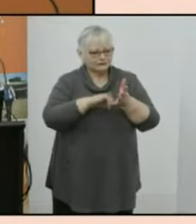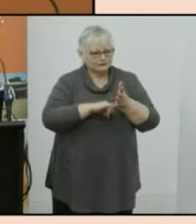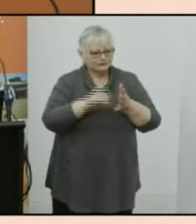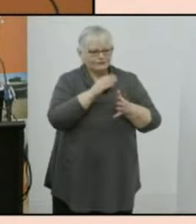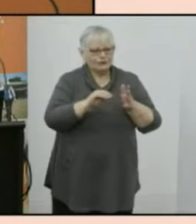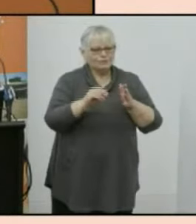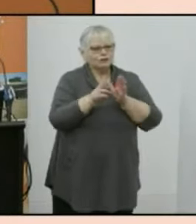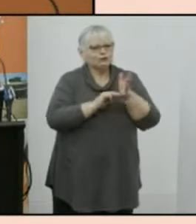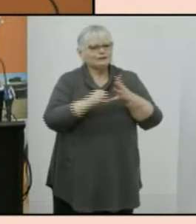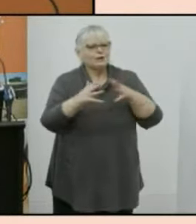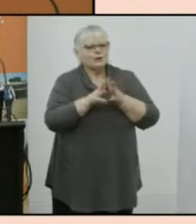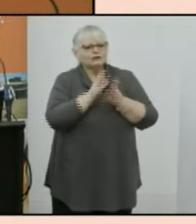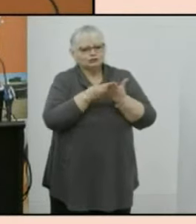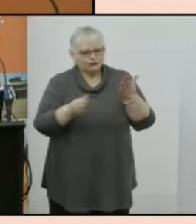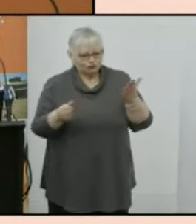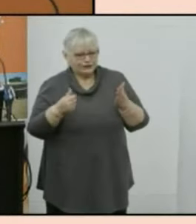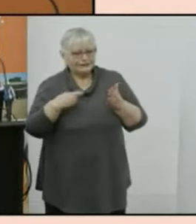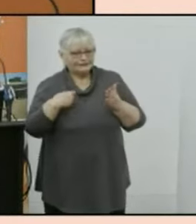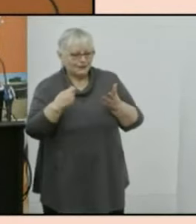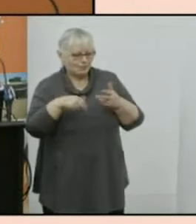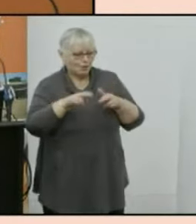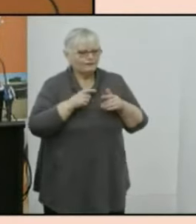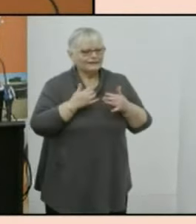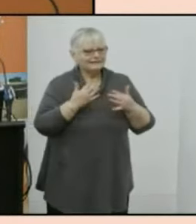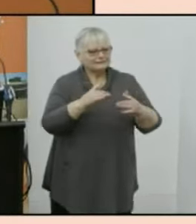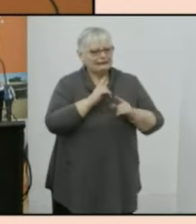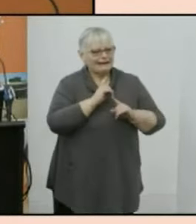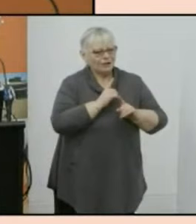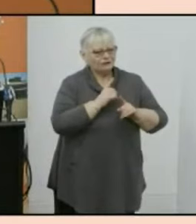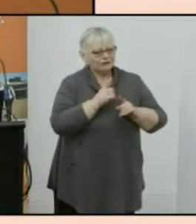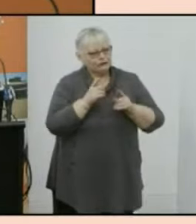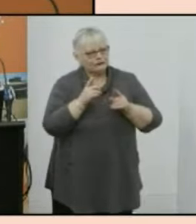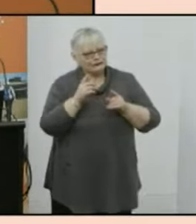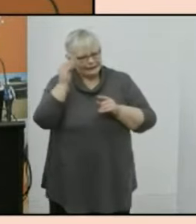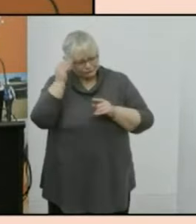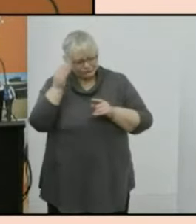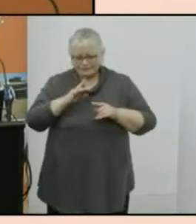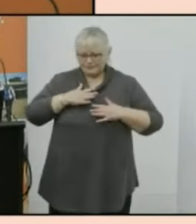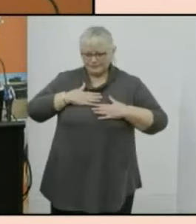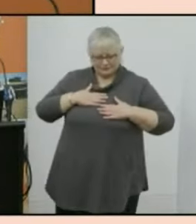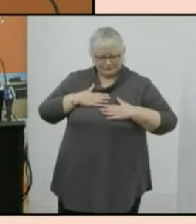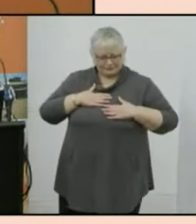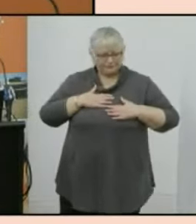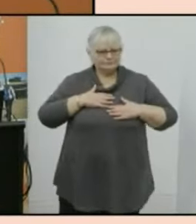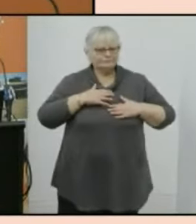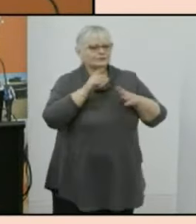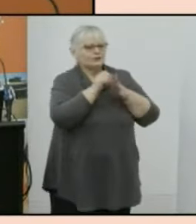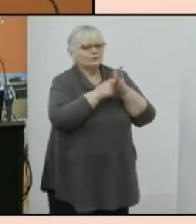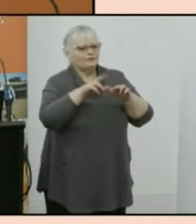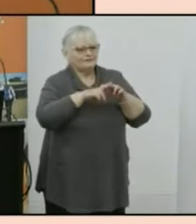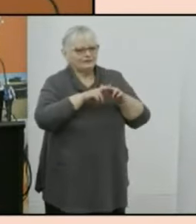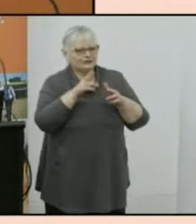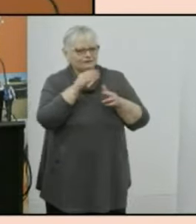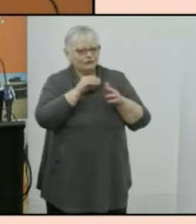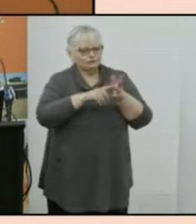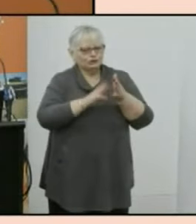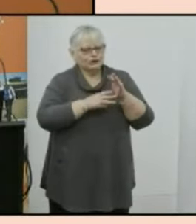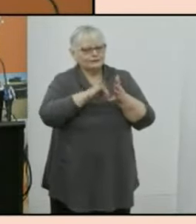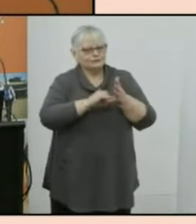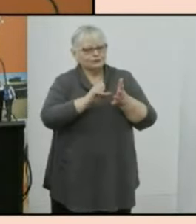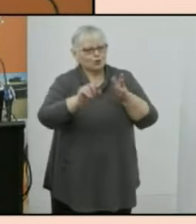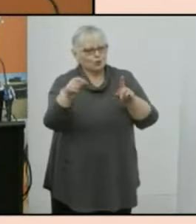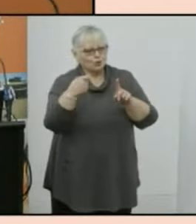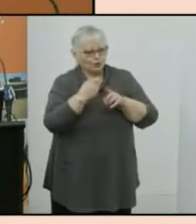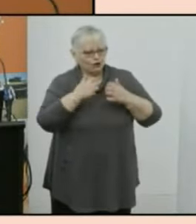wales treasury and member of the australian statistics advisory council and myself emeritus professor of james cook university and former